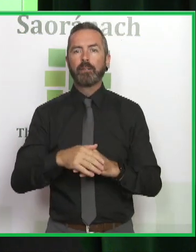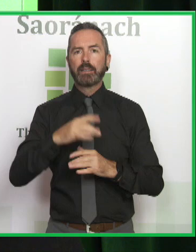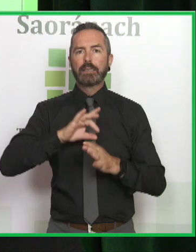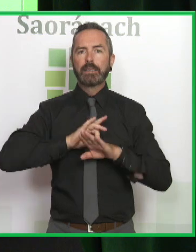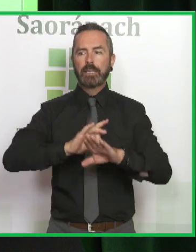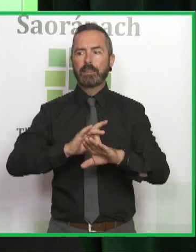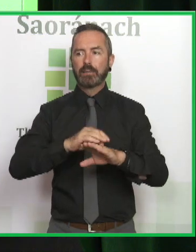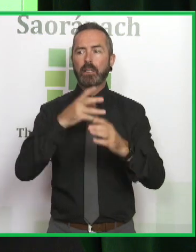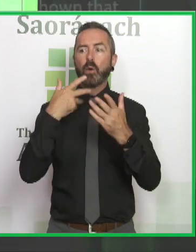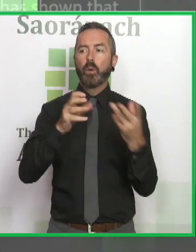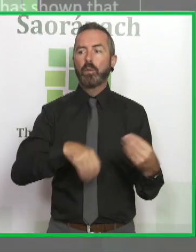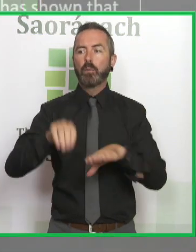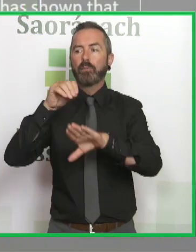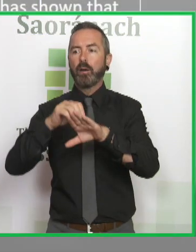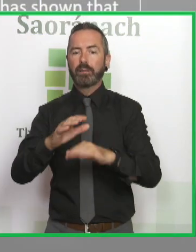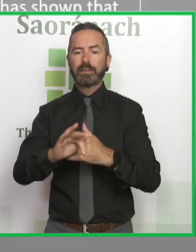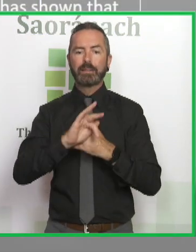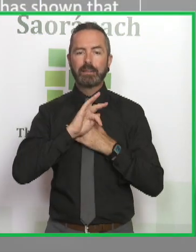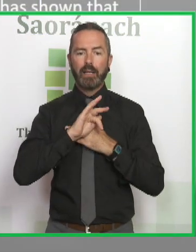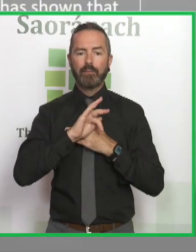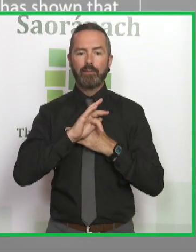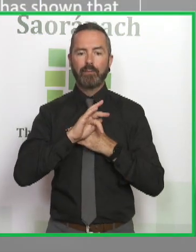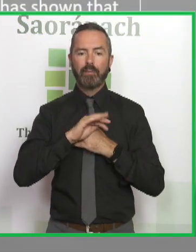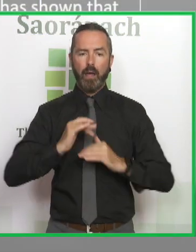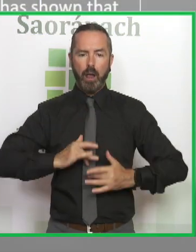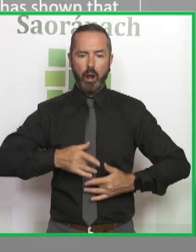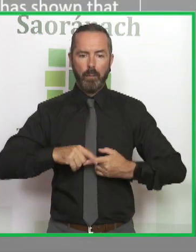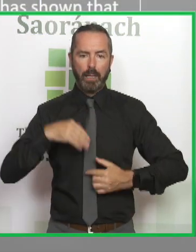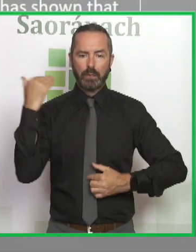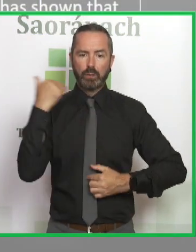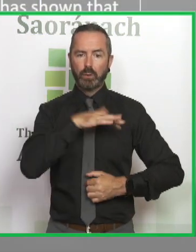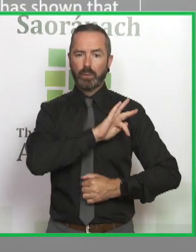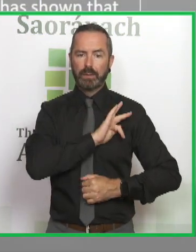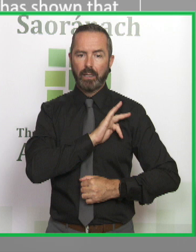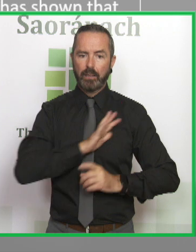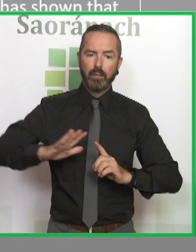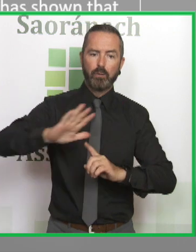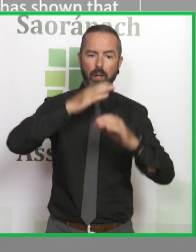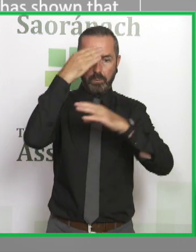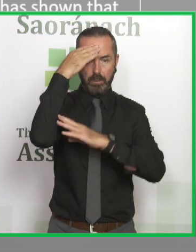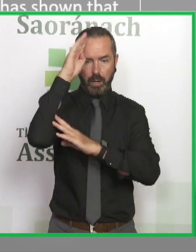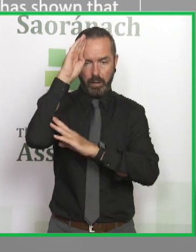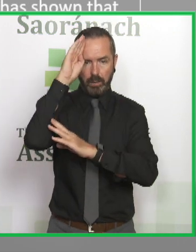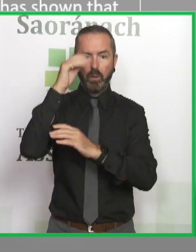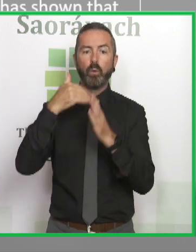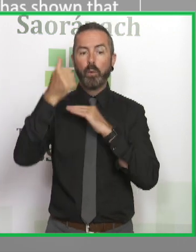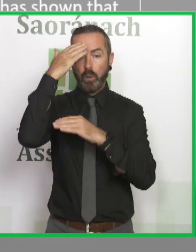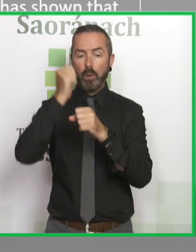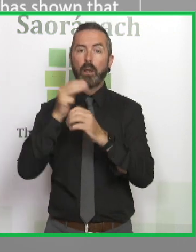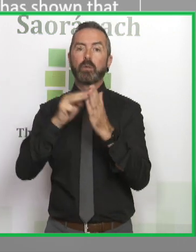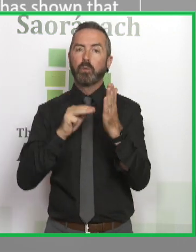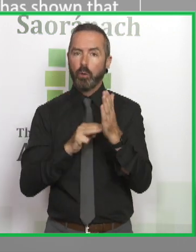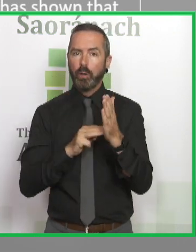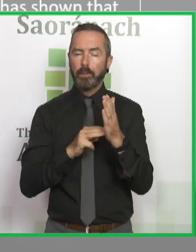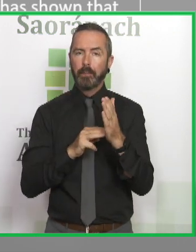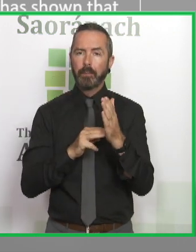When we move on to self-harm and suicide, more generally across the country, what we know from the National Clinical Programme for Self-Harm and Suicidal Related